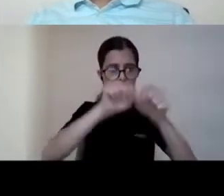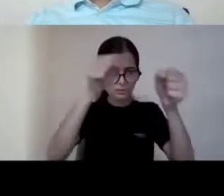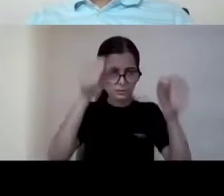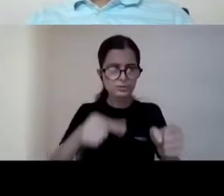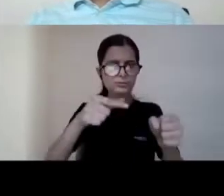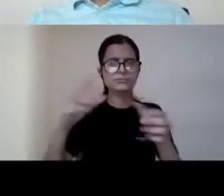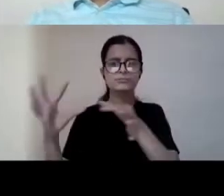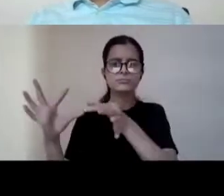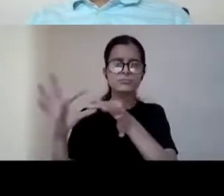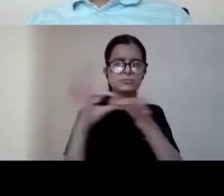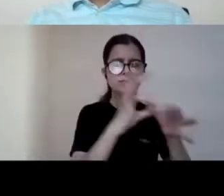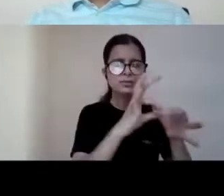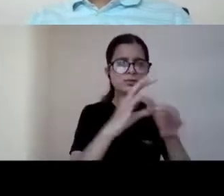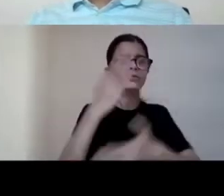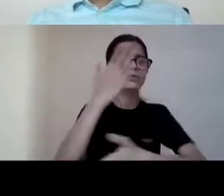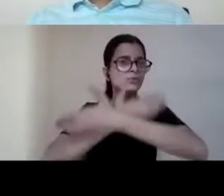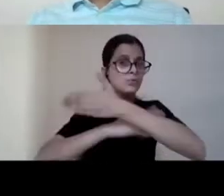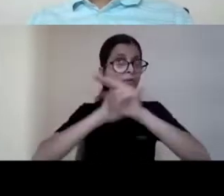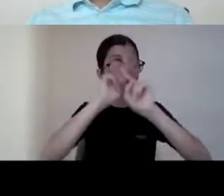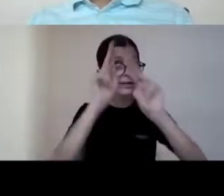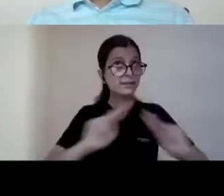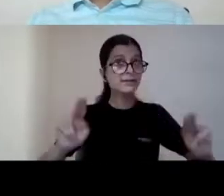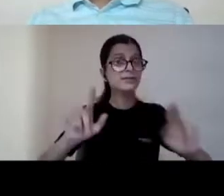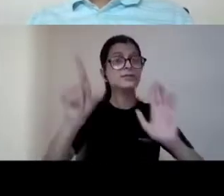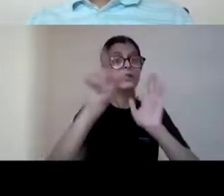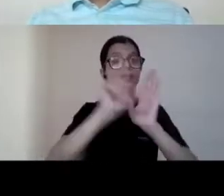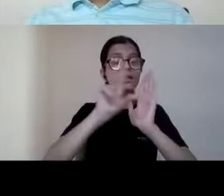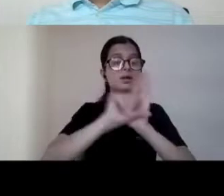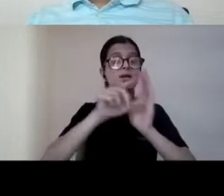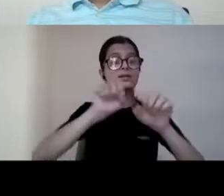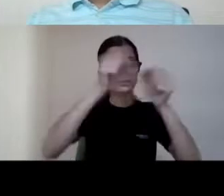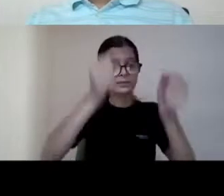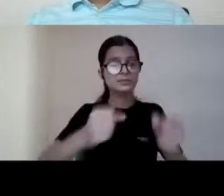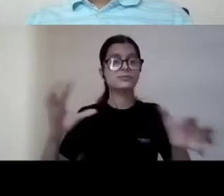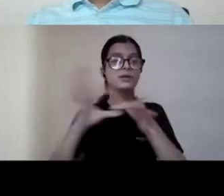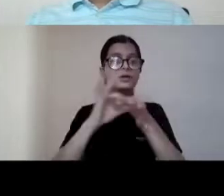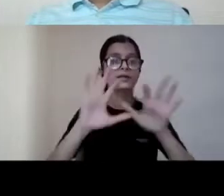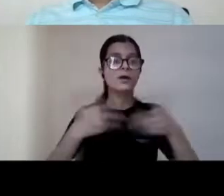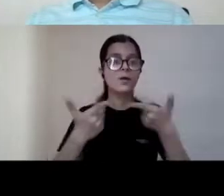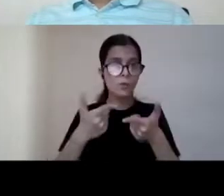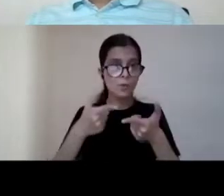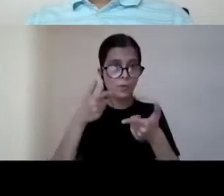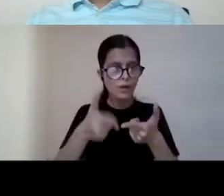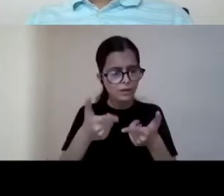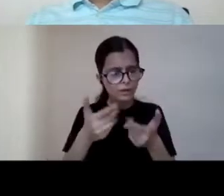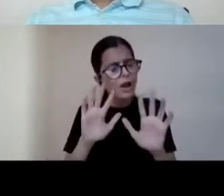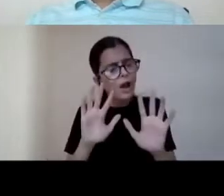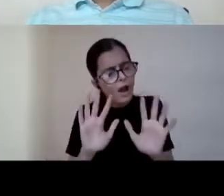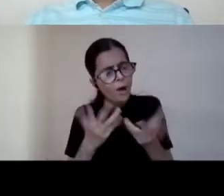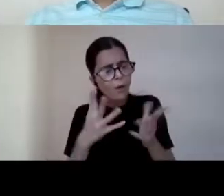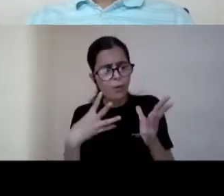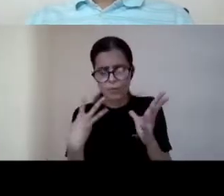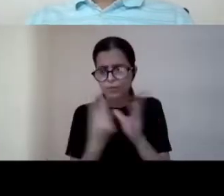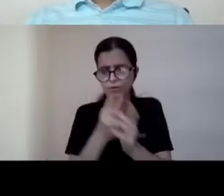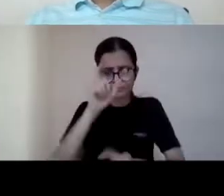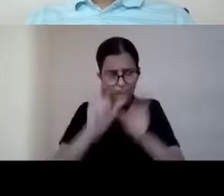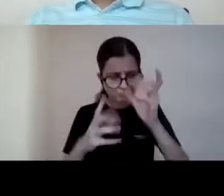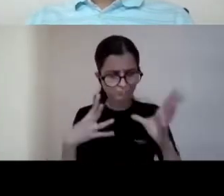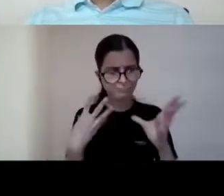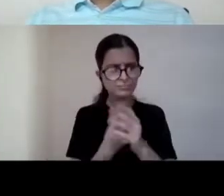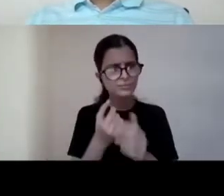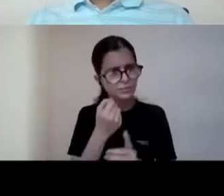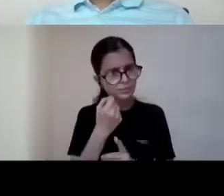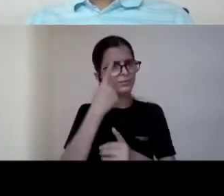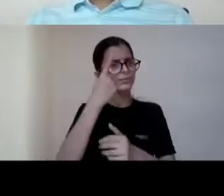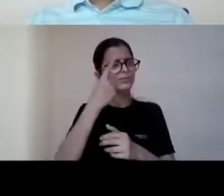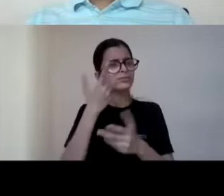to the international legal system and how we uh what we normally understand is